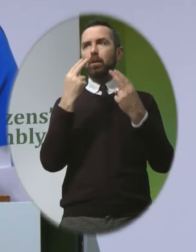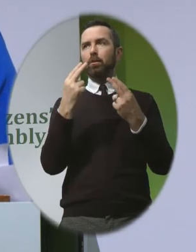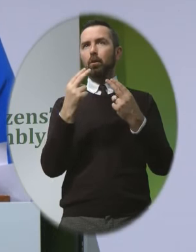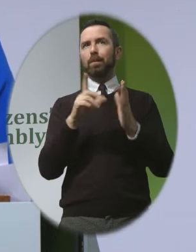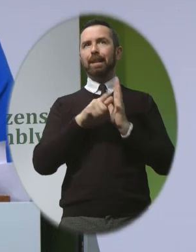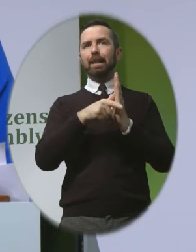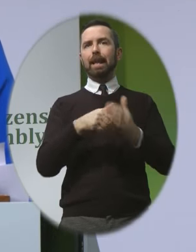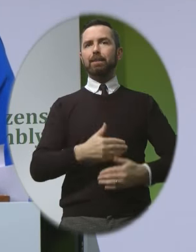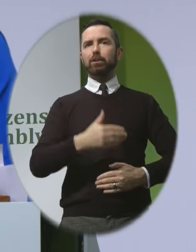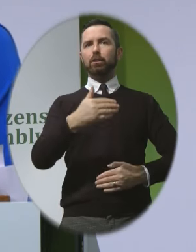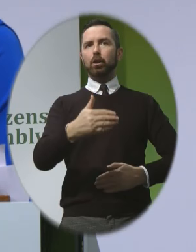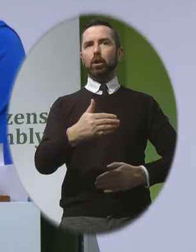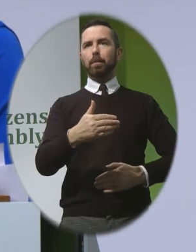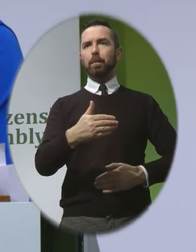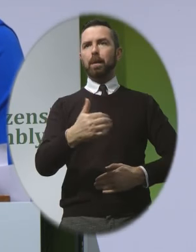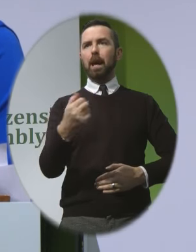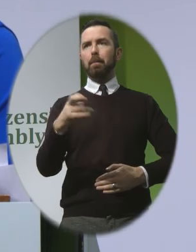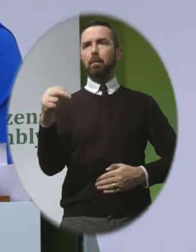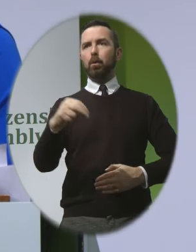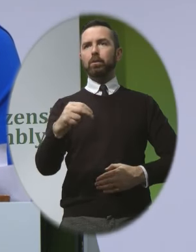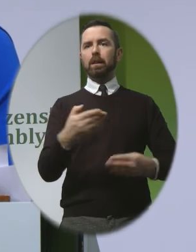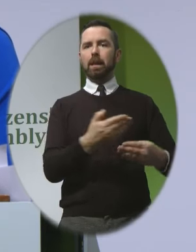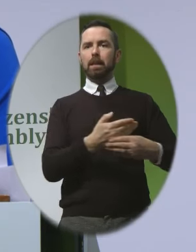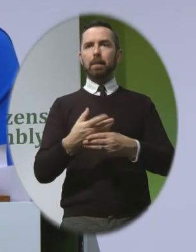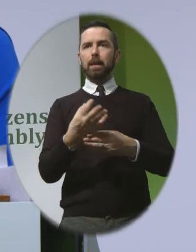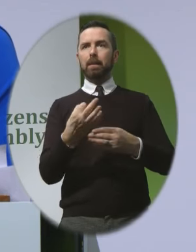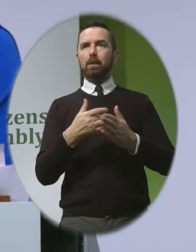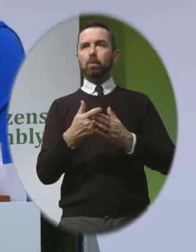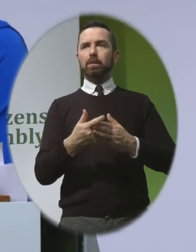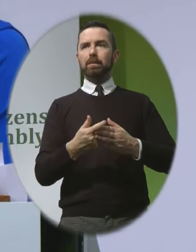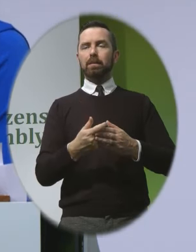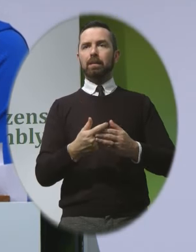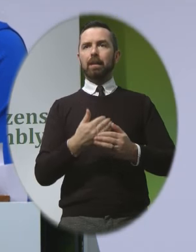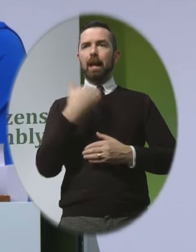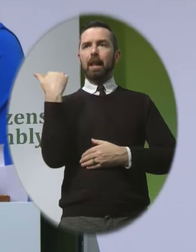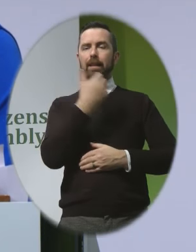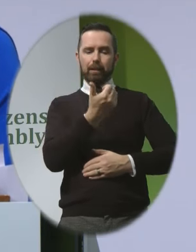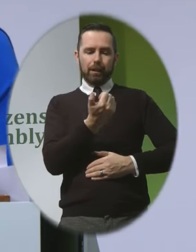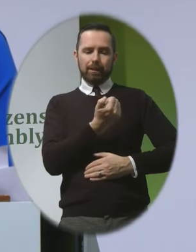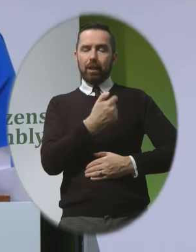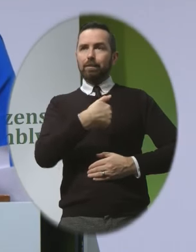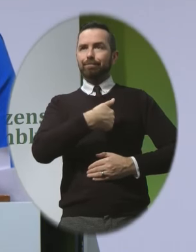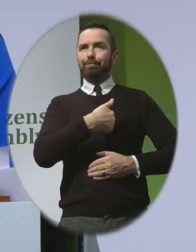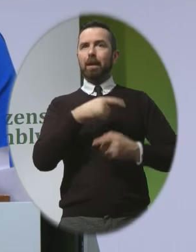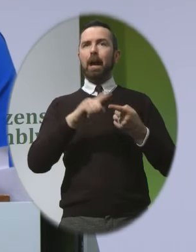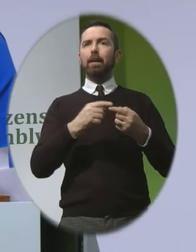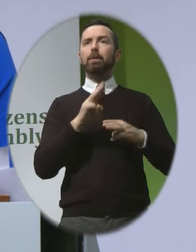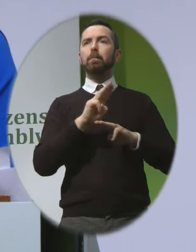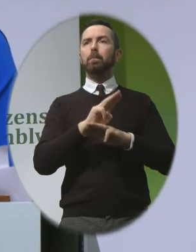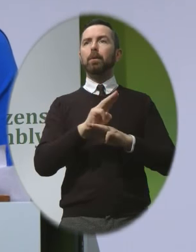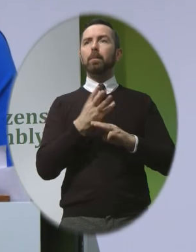late term abortion the baby receives a lethal injection into the heart and the mother then has to give birth to a dead baby